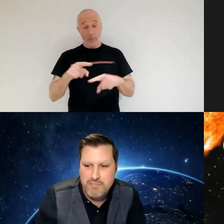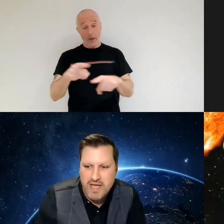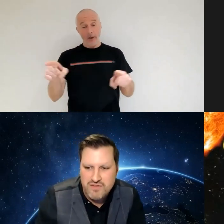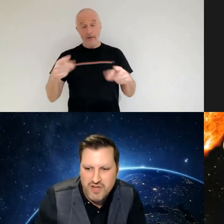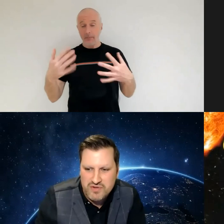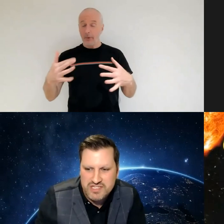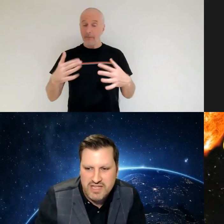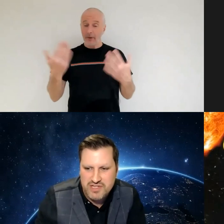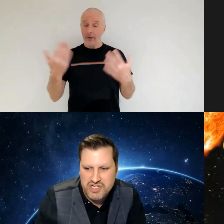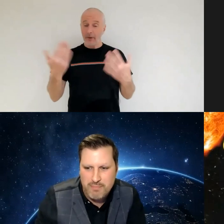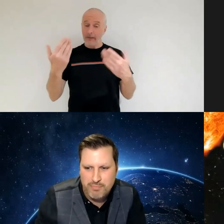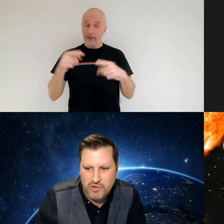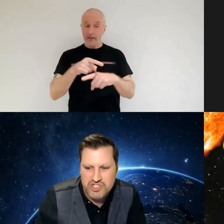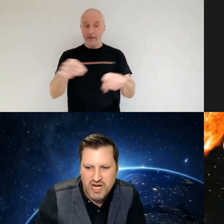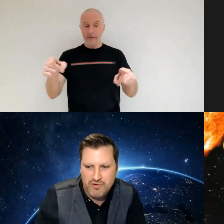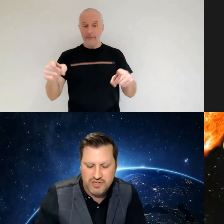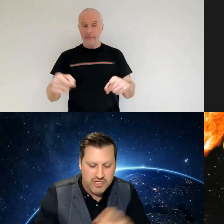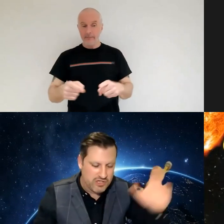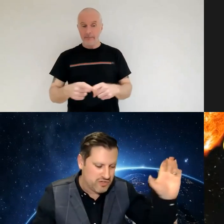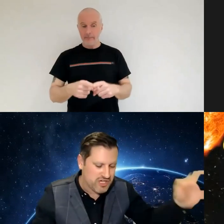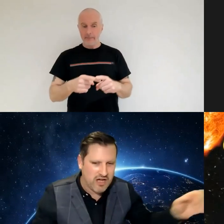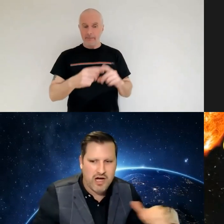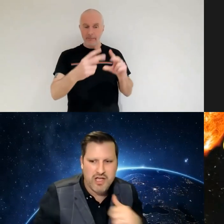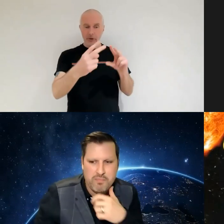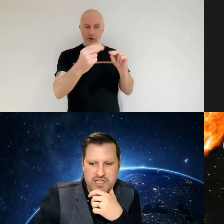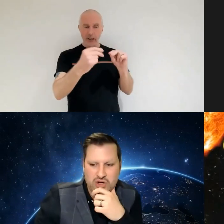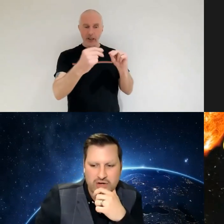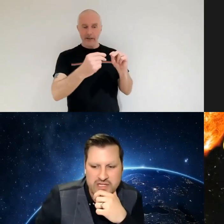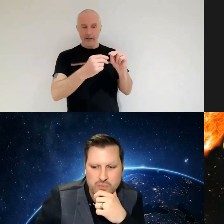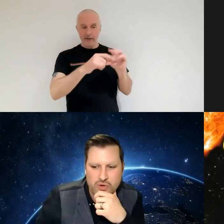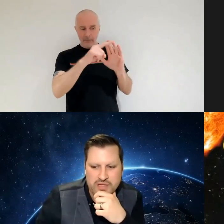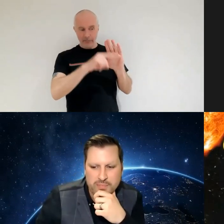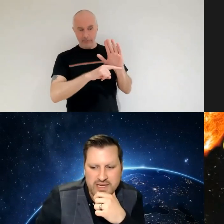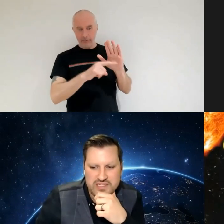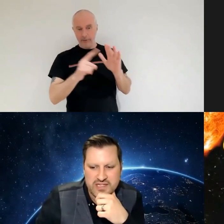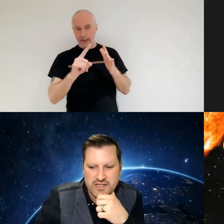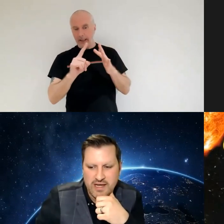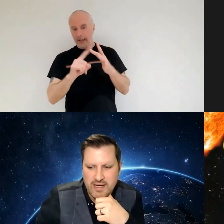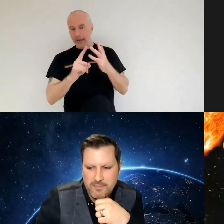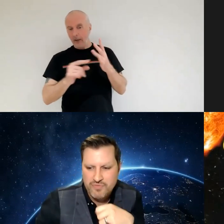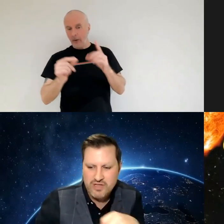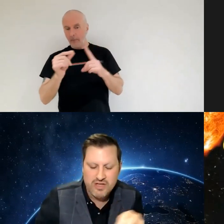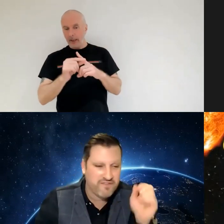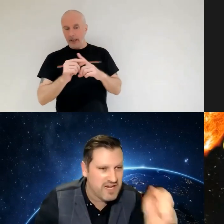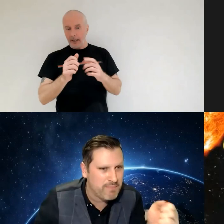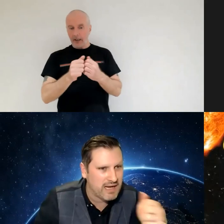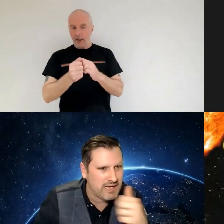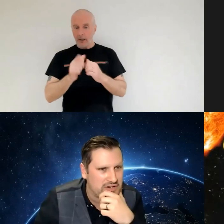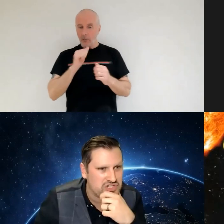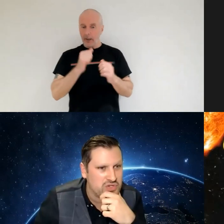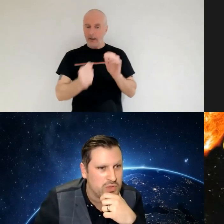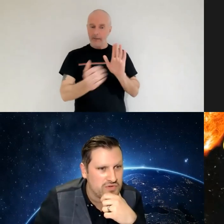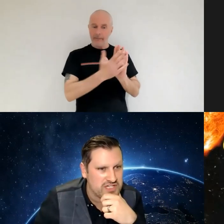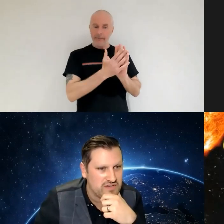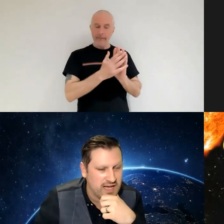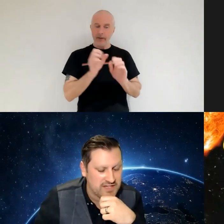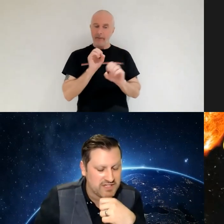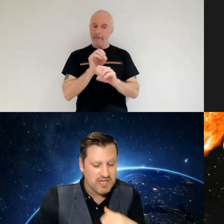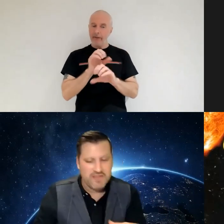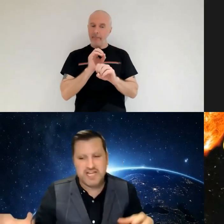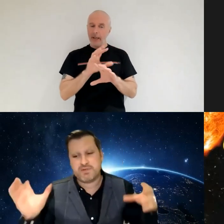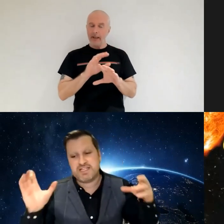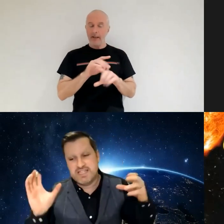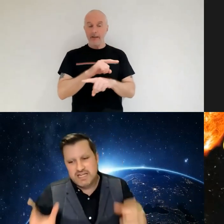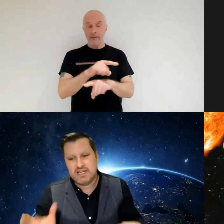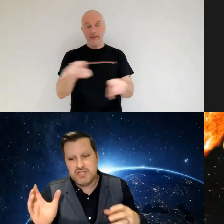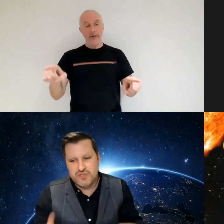and you may have noticed it in the chat box sharon who's our iop colleague will be placing um a feedback link so you will receive that